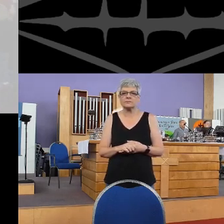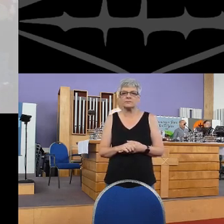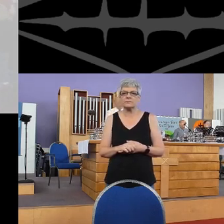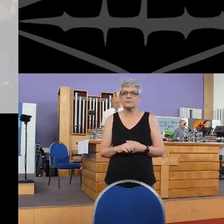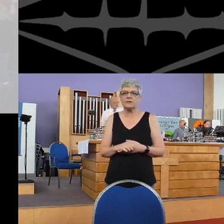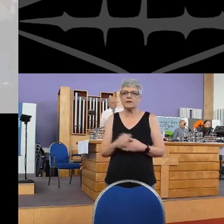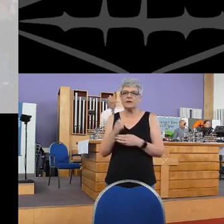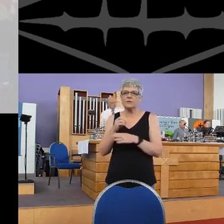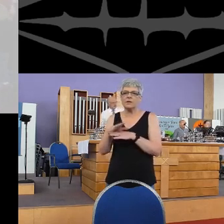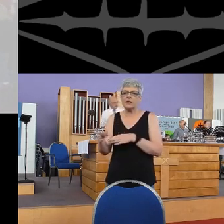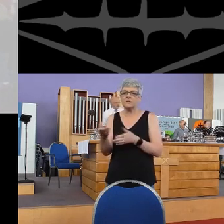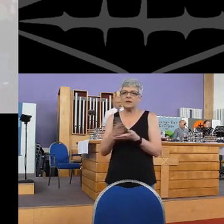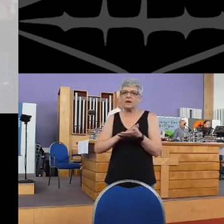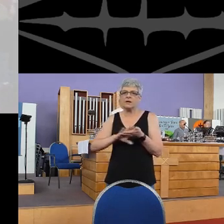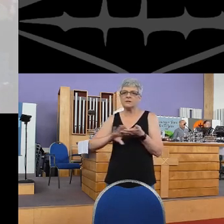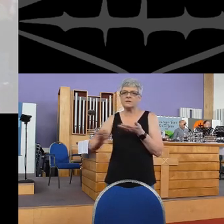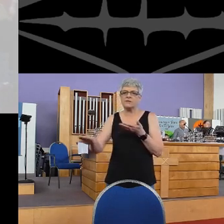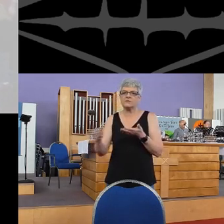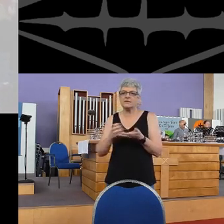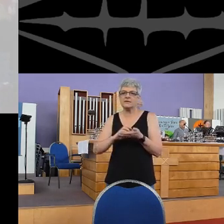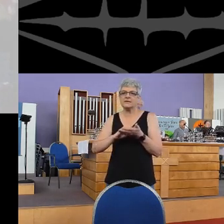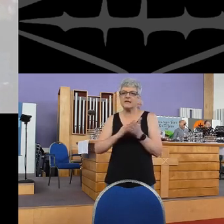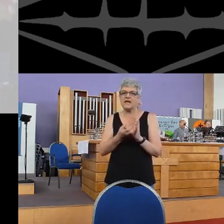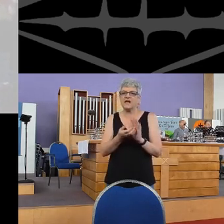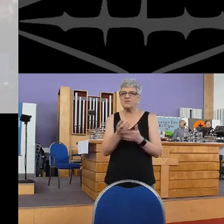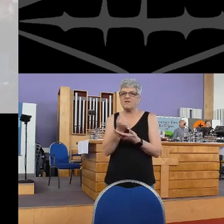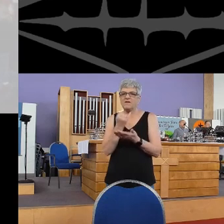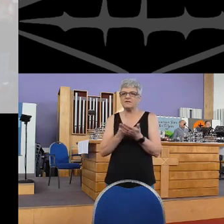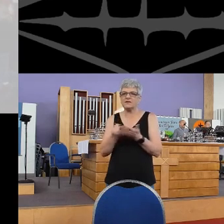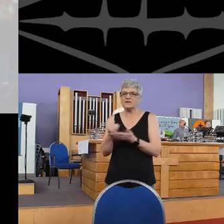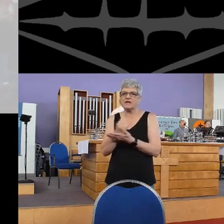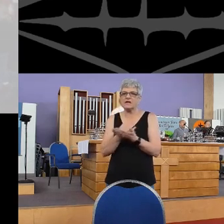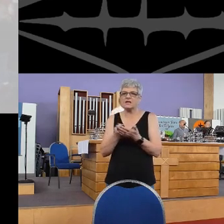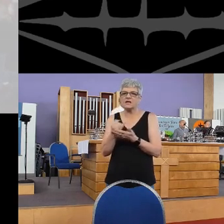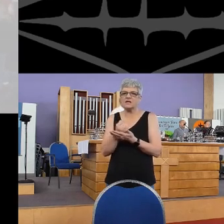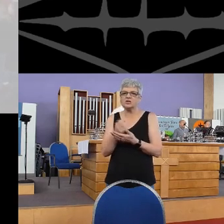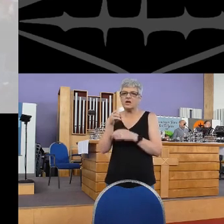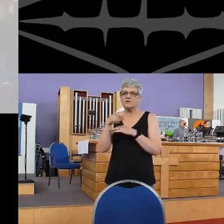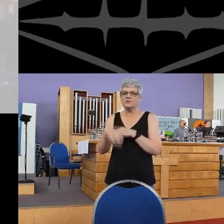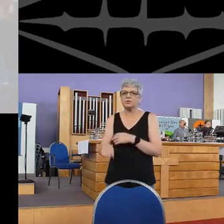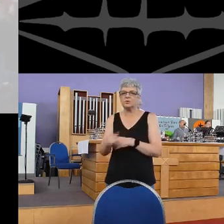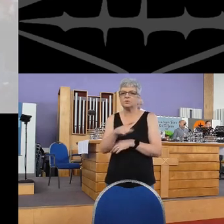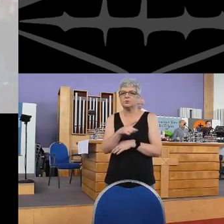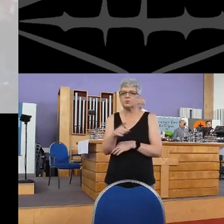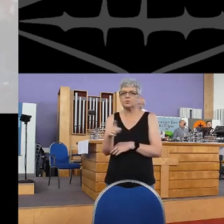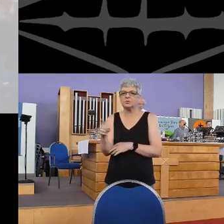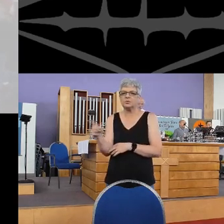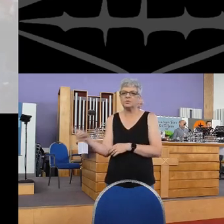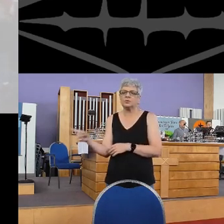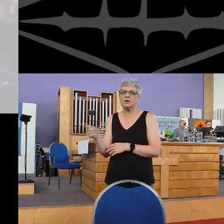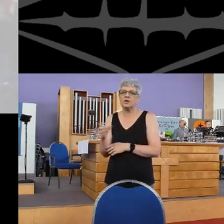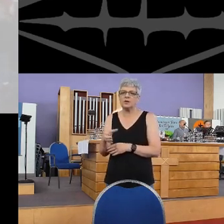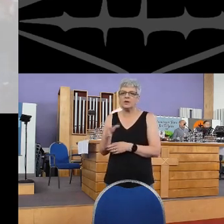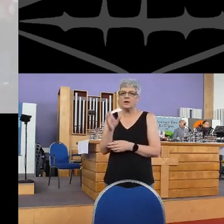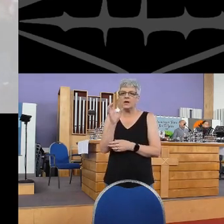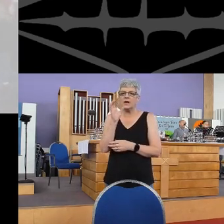The blood that cleanses every state of sin Shed for you